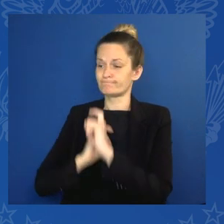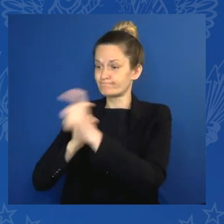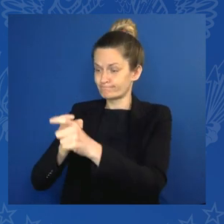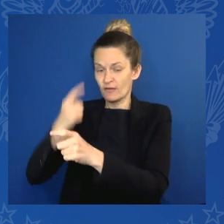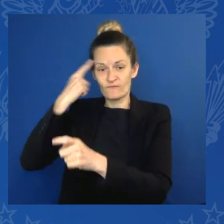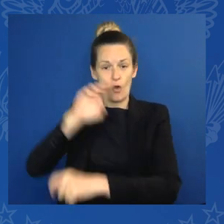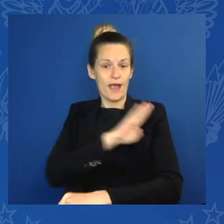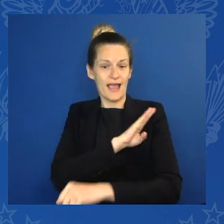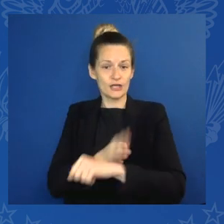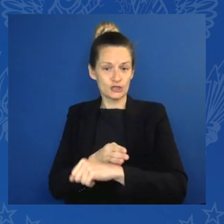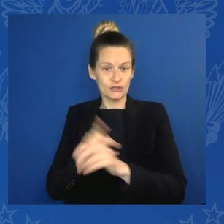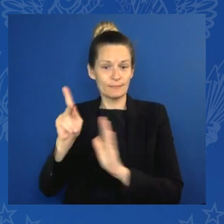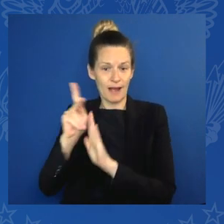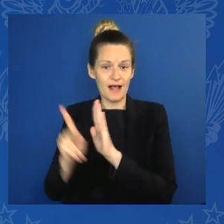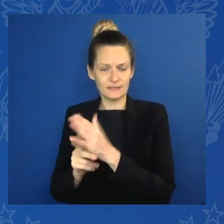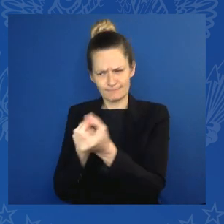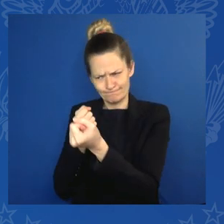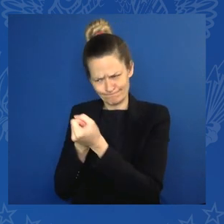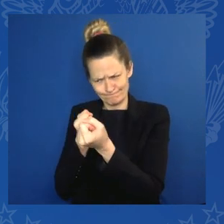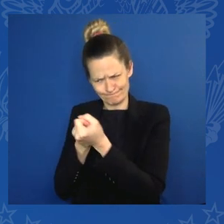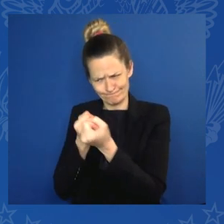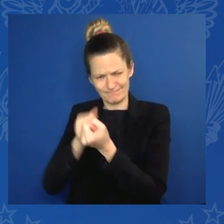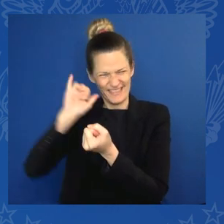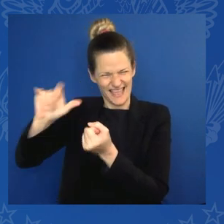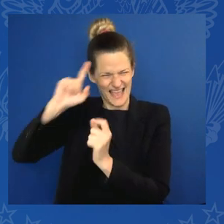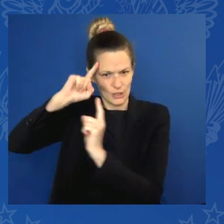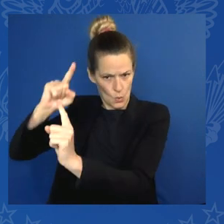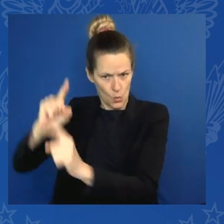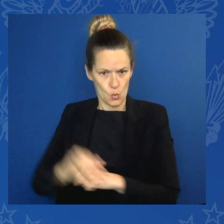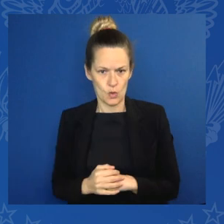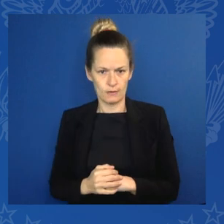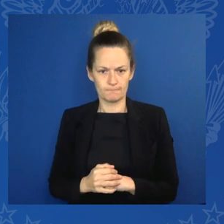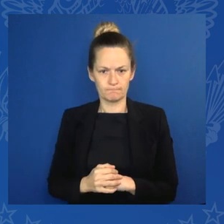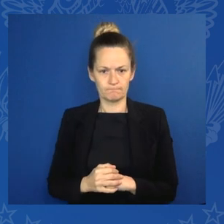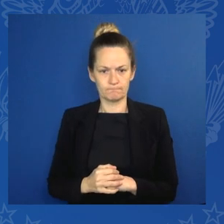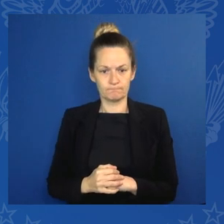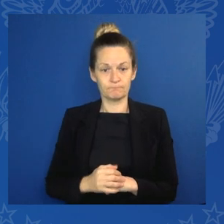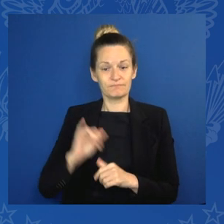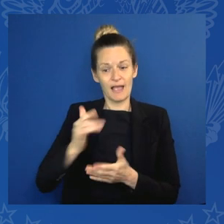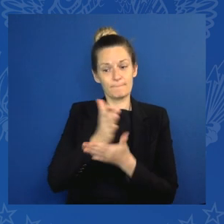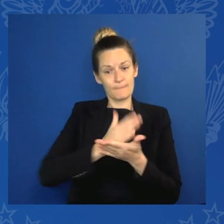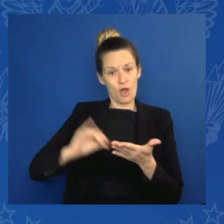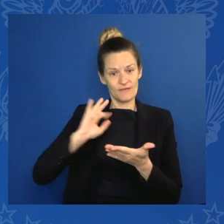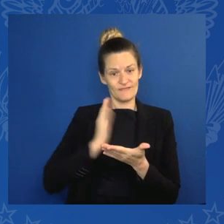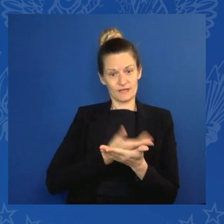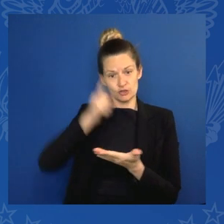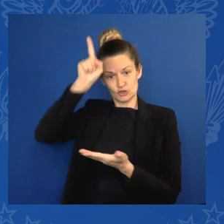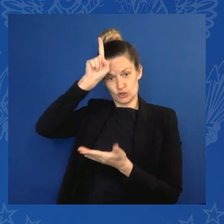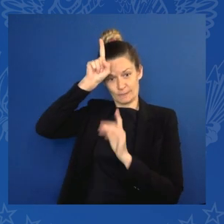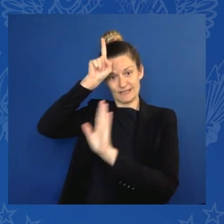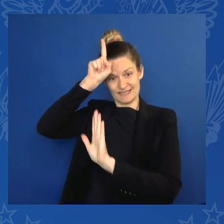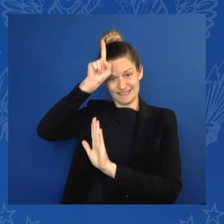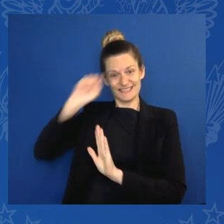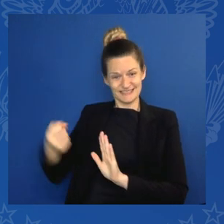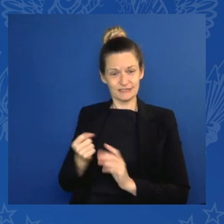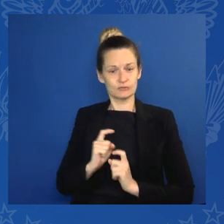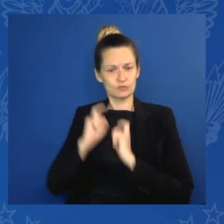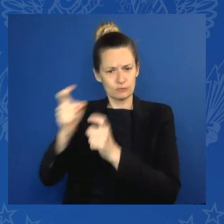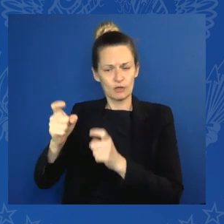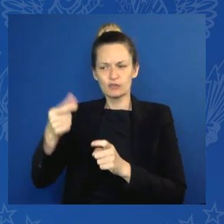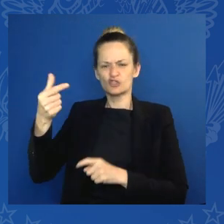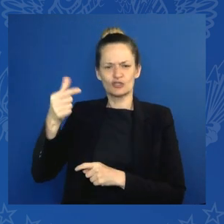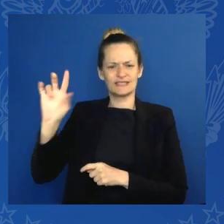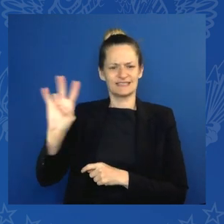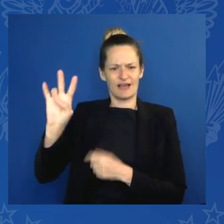This is part of Germany's contribution to collective G7 support of 8.5 billion US dollars over the next